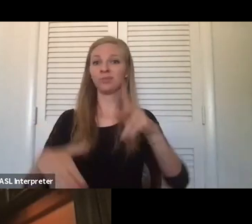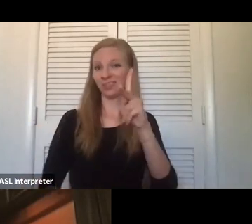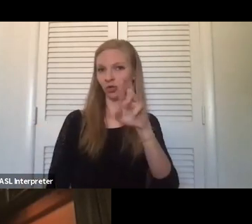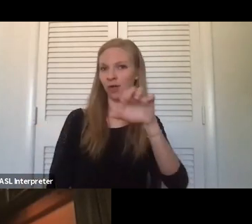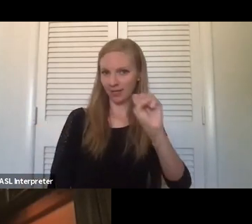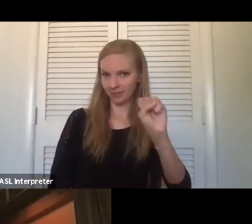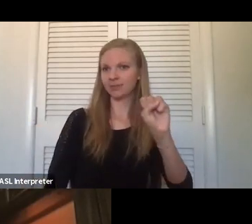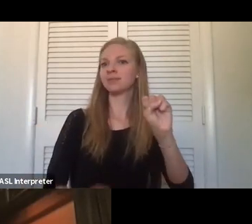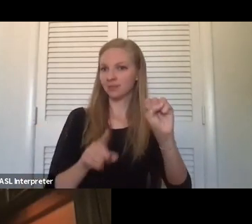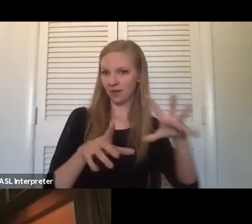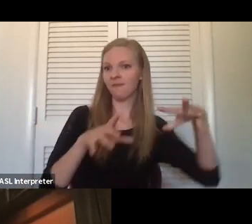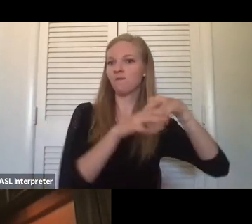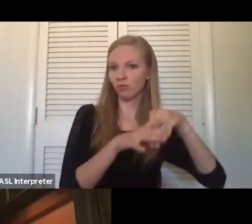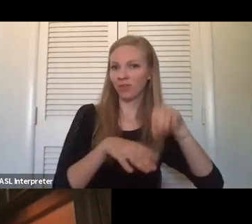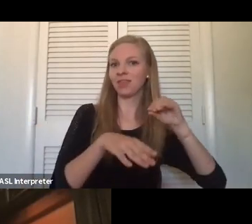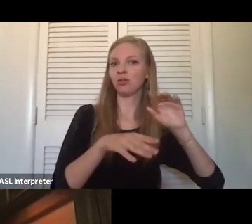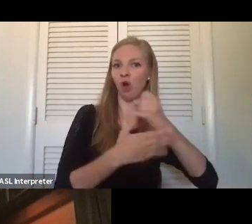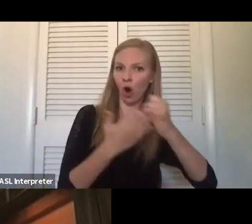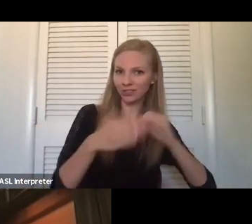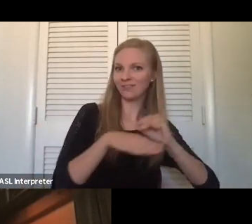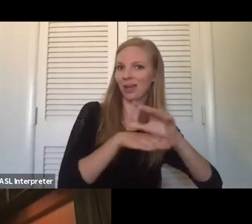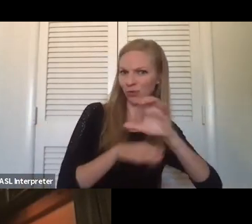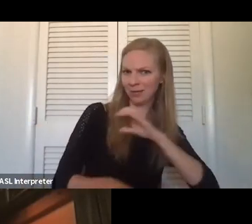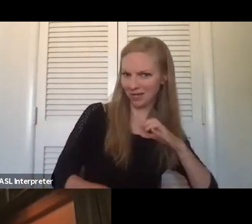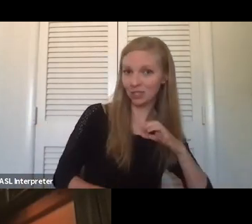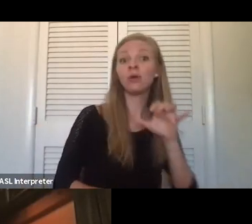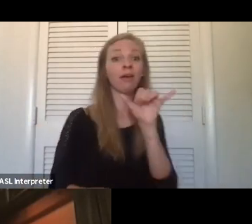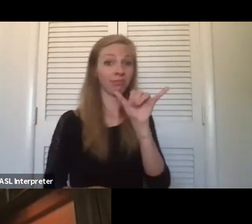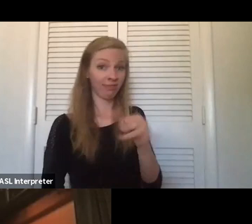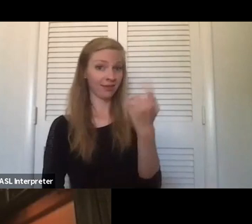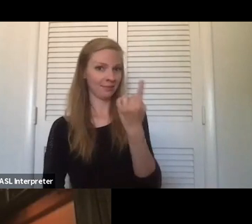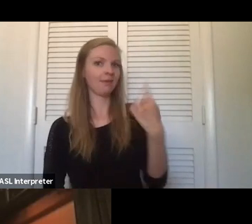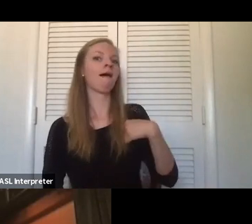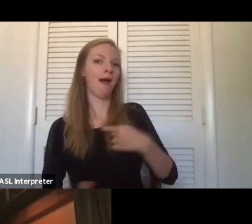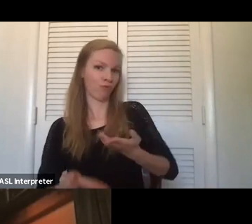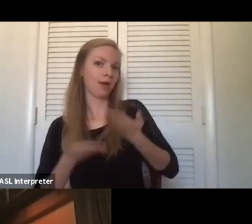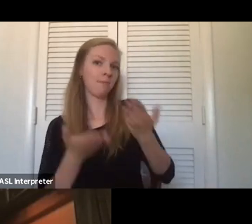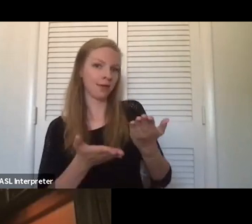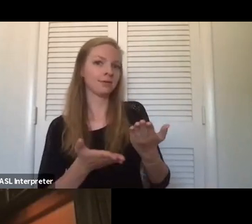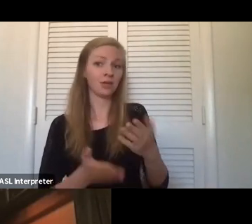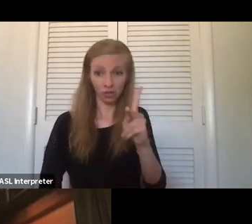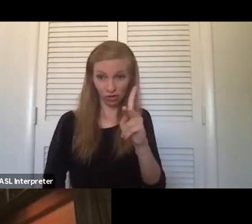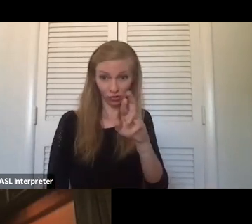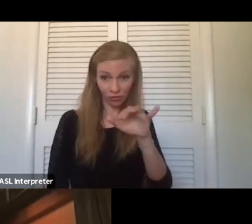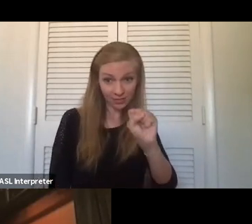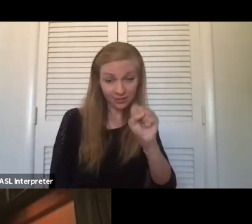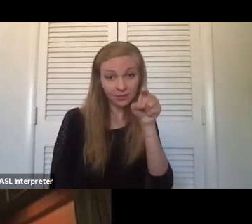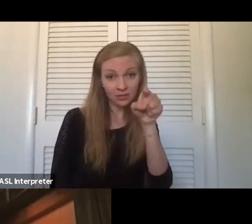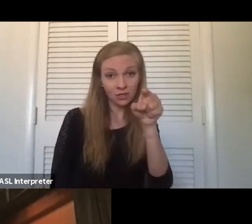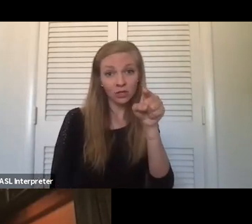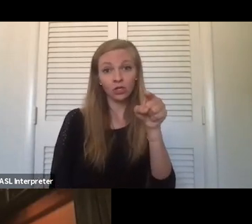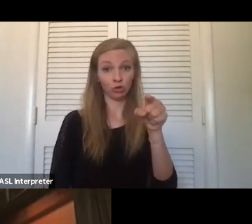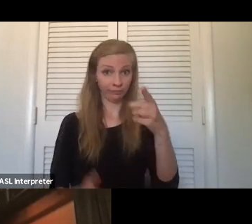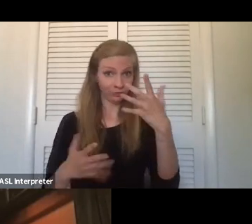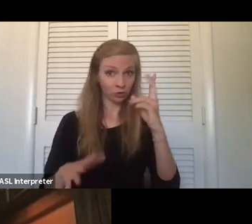and the arts advisory committee. And, um, that's something I recommend. And, and I don't know, um, Chris, if you have seen